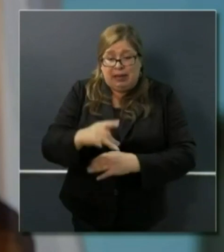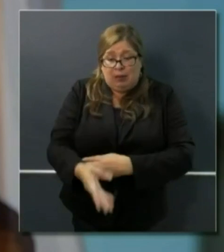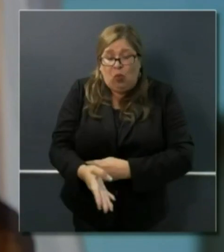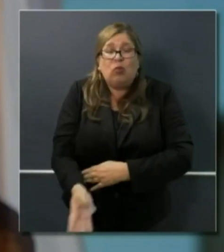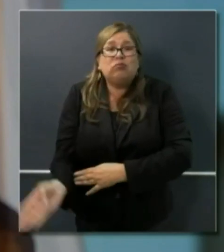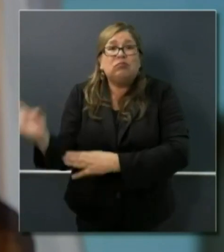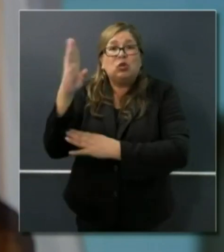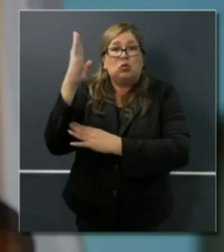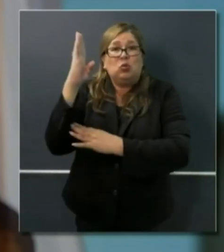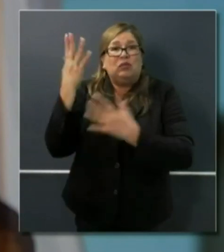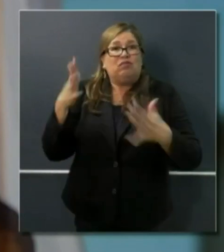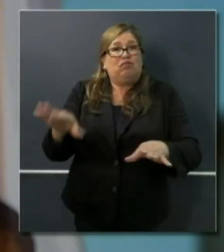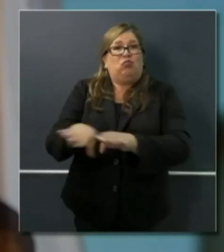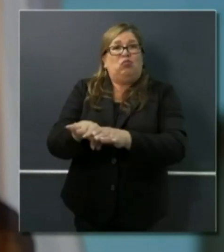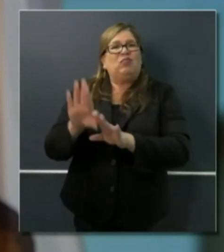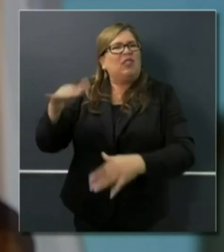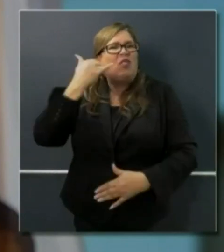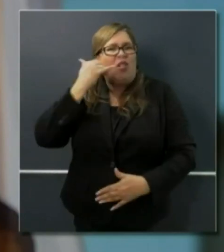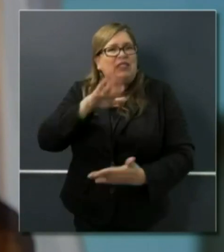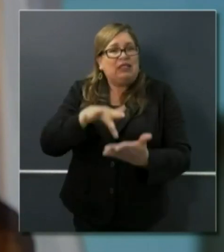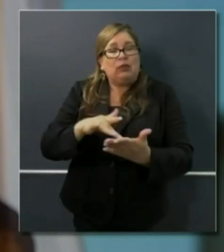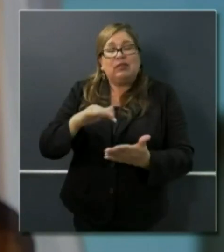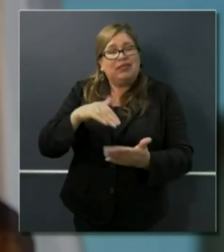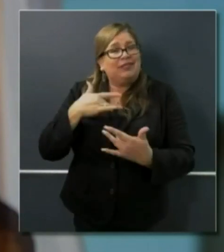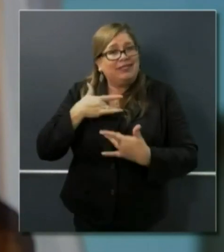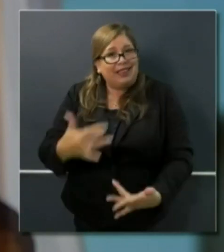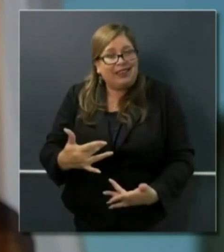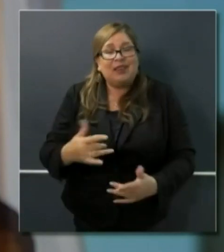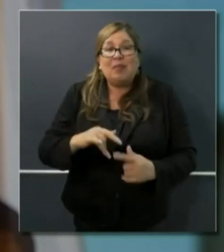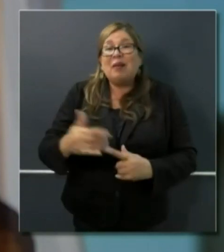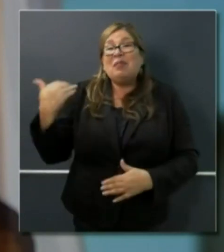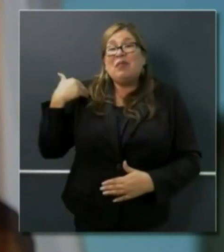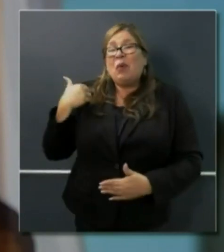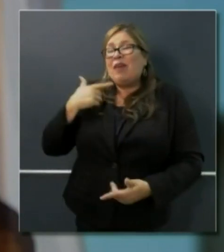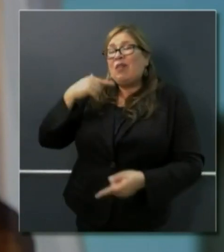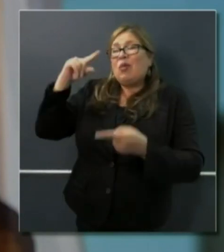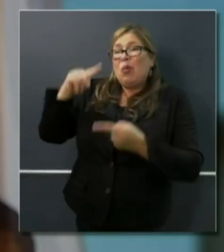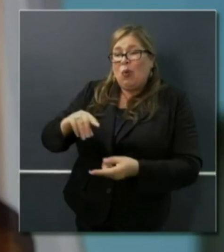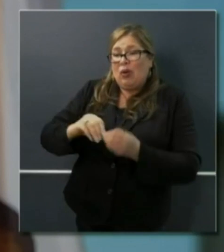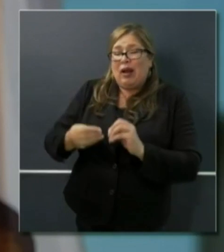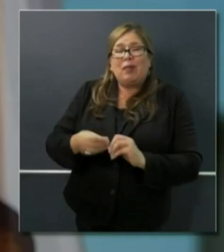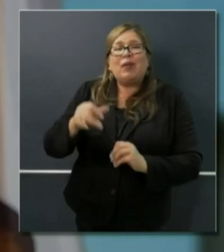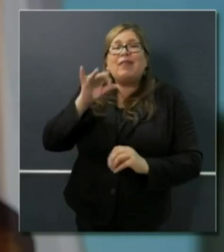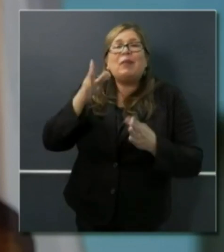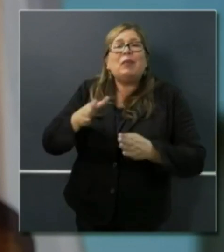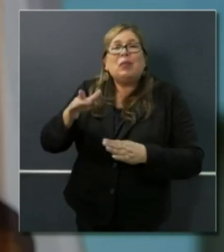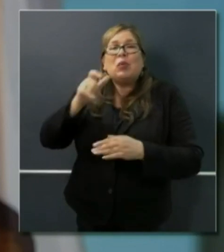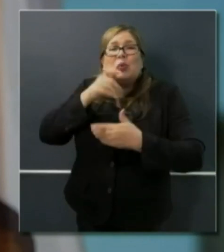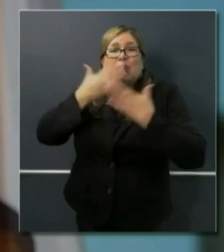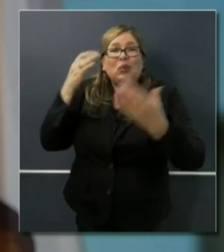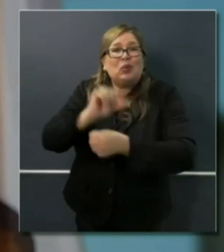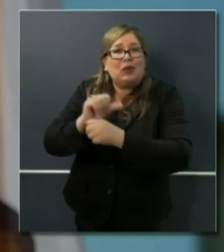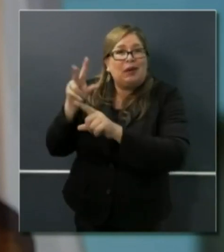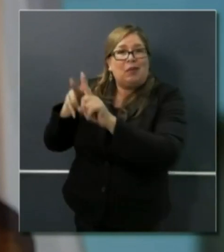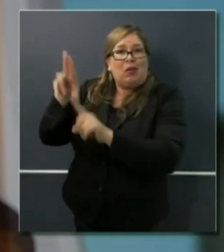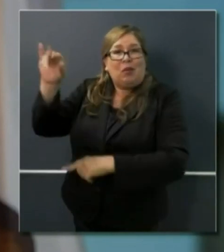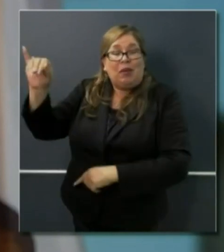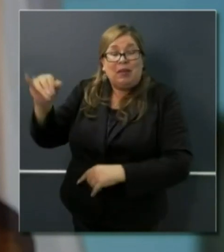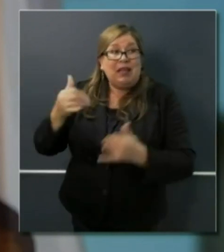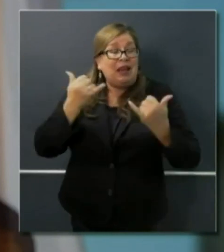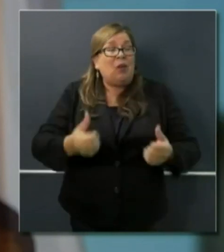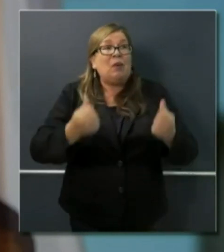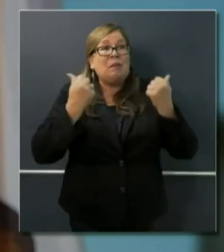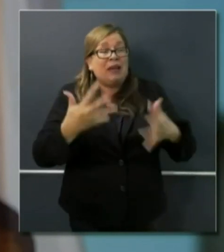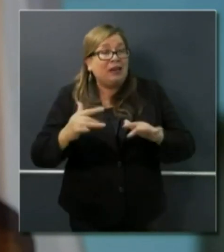unemployment. And just like that, now 2.7 million people claiming now the need for unemployment